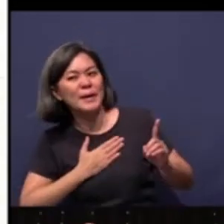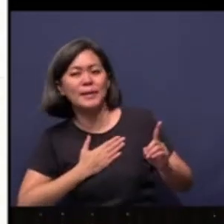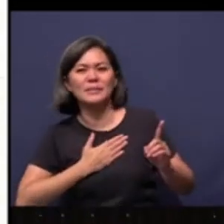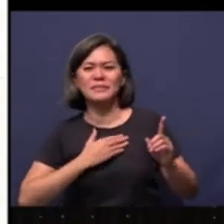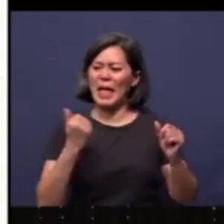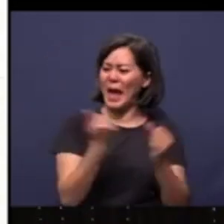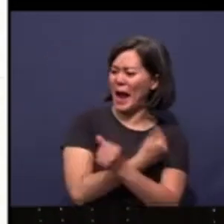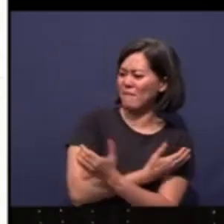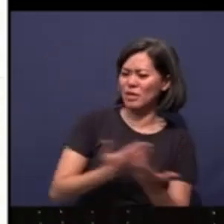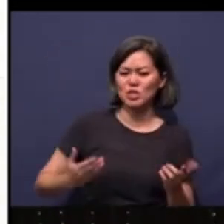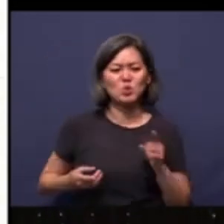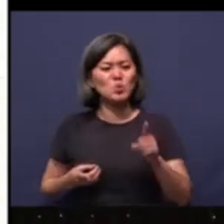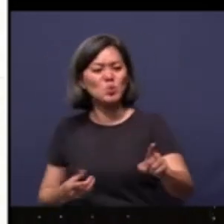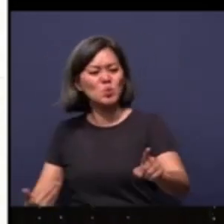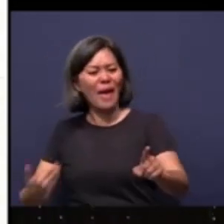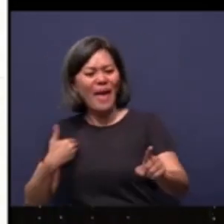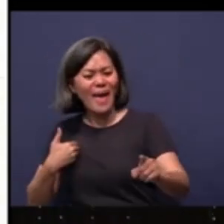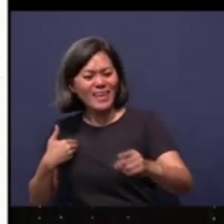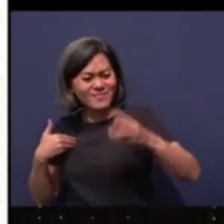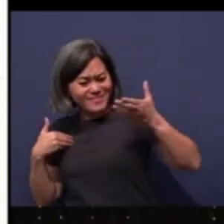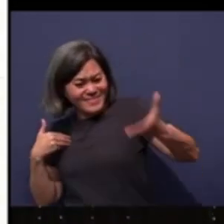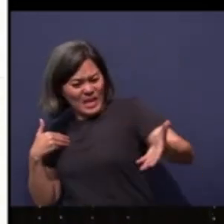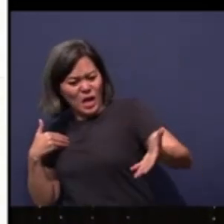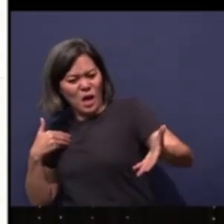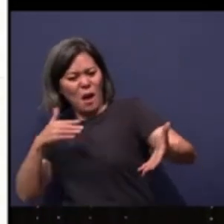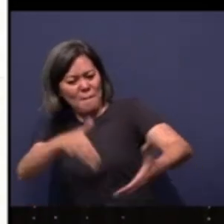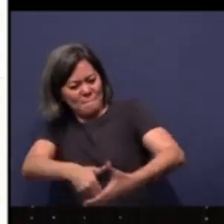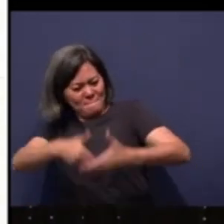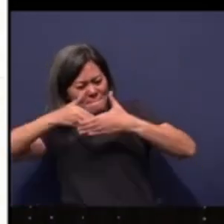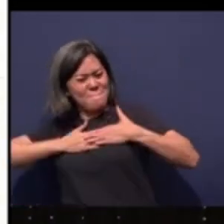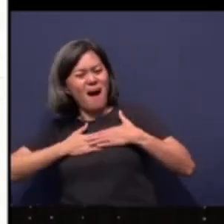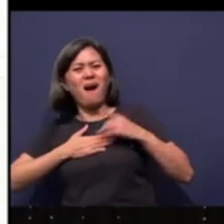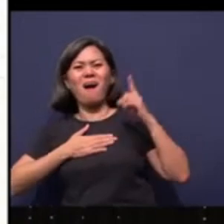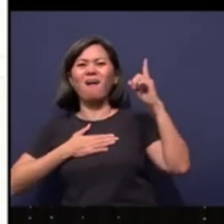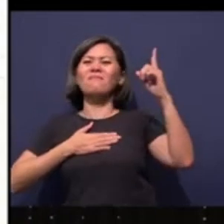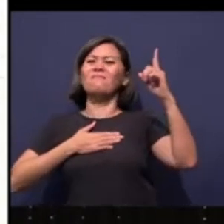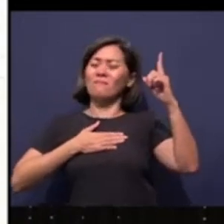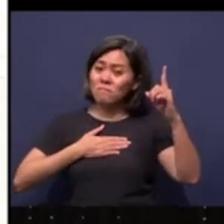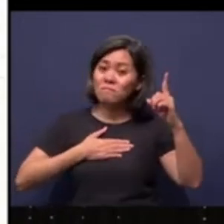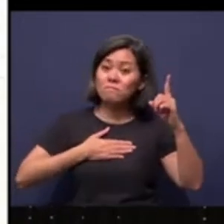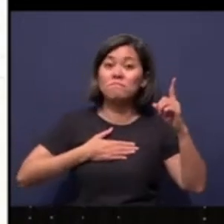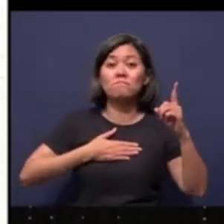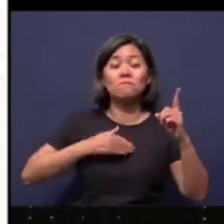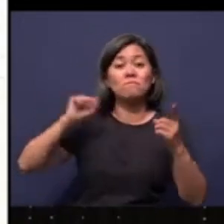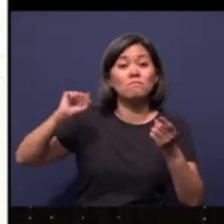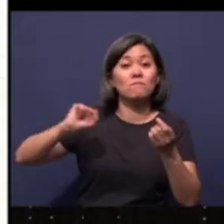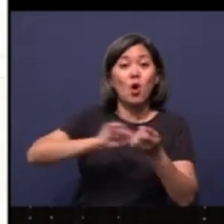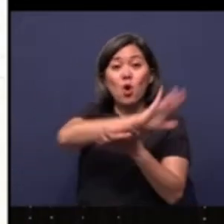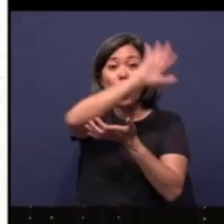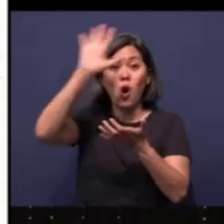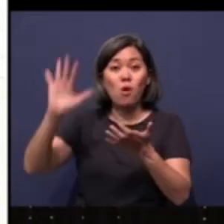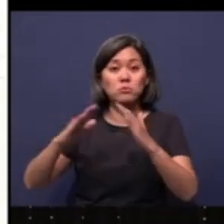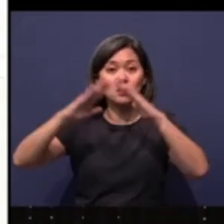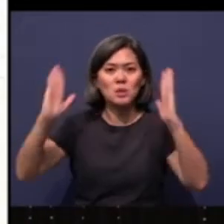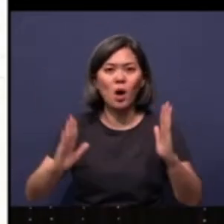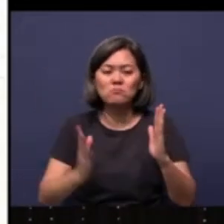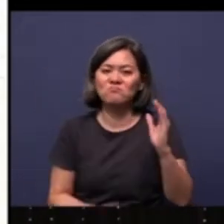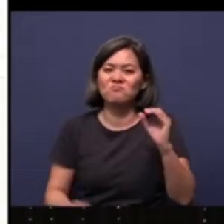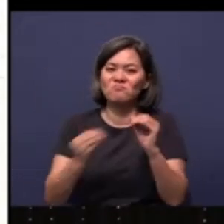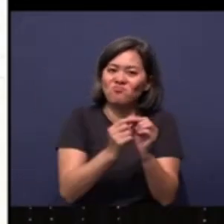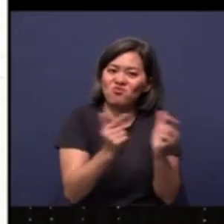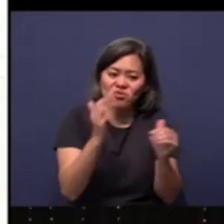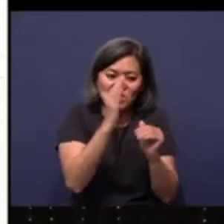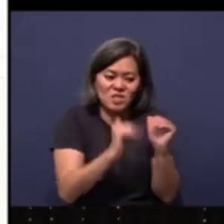Everything you have there is mine, declares the Lord. The glory of this present house will be greater than the glory